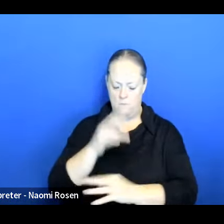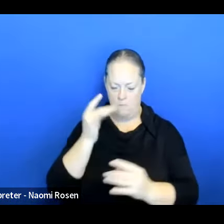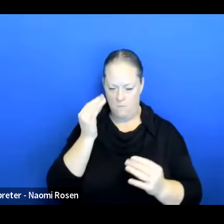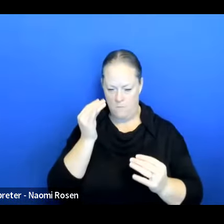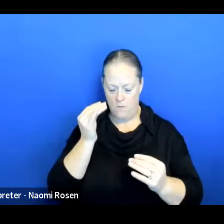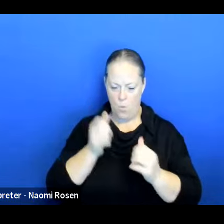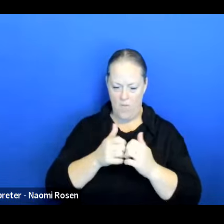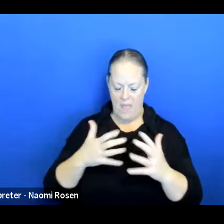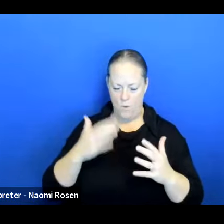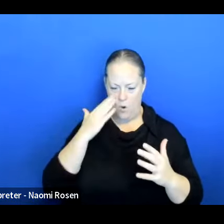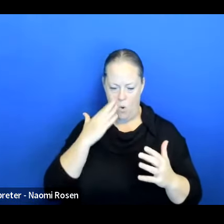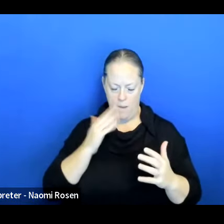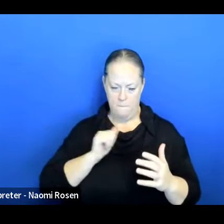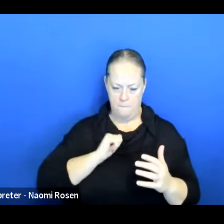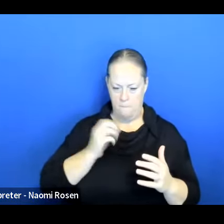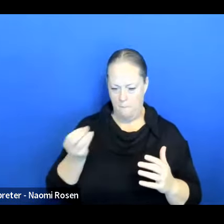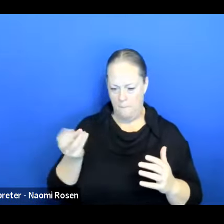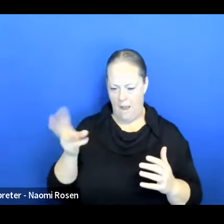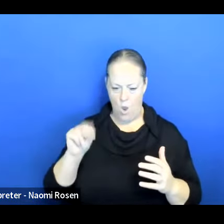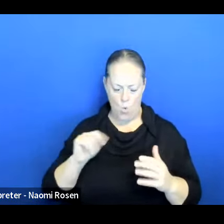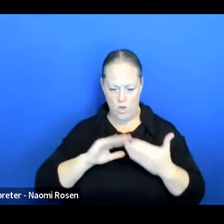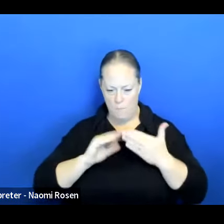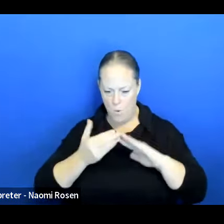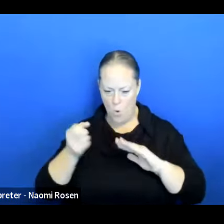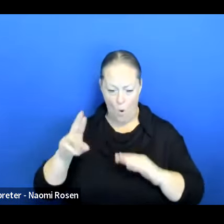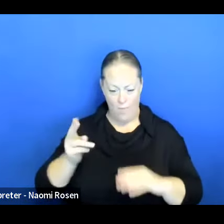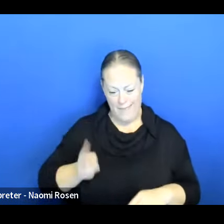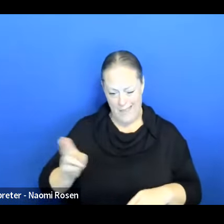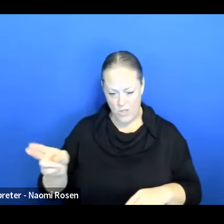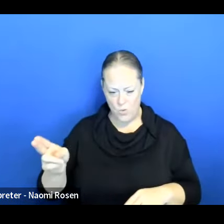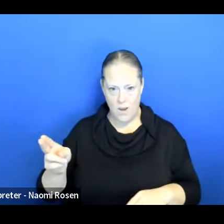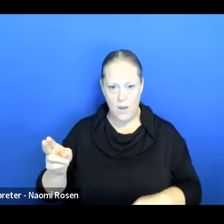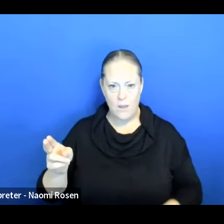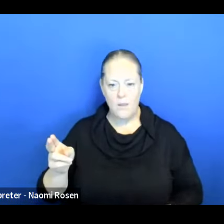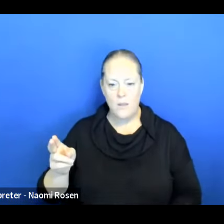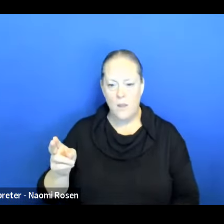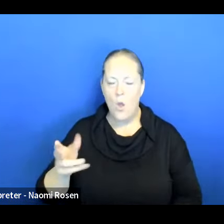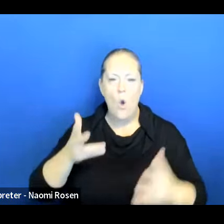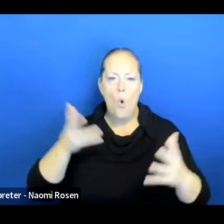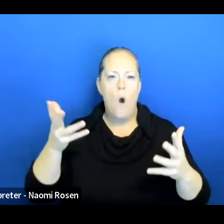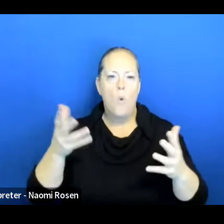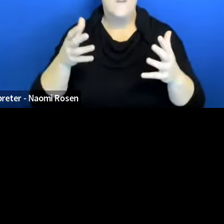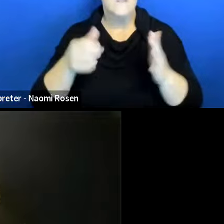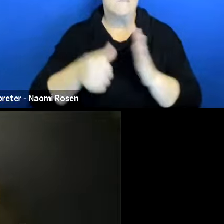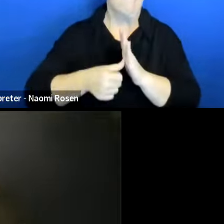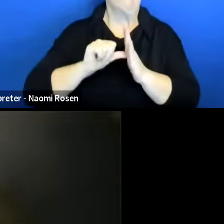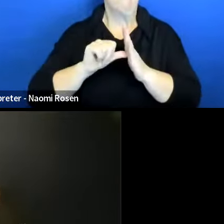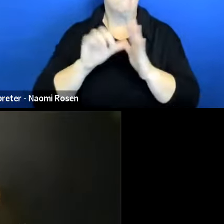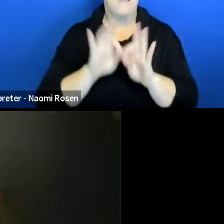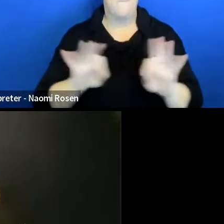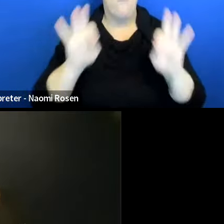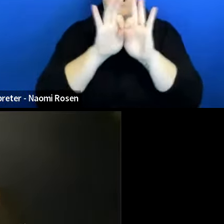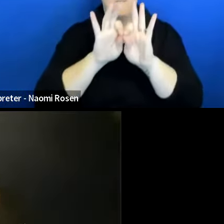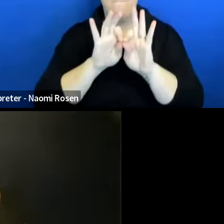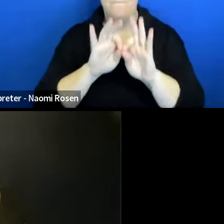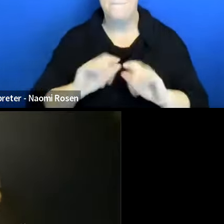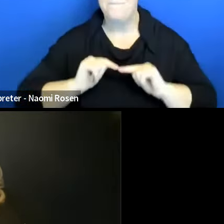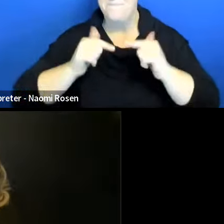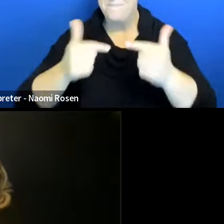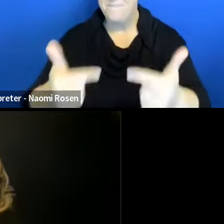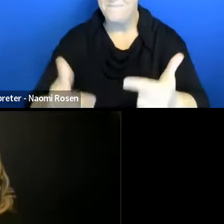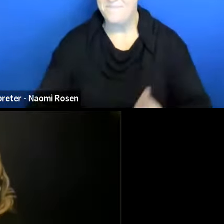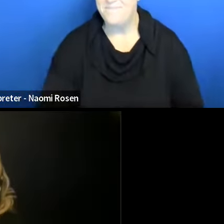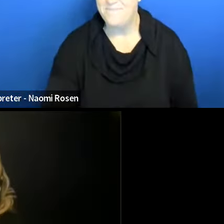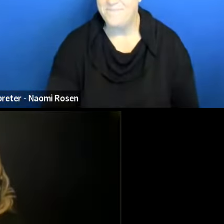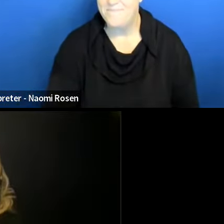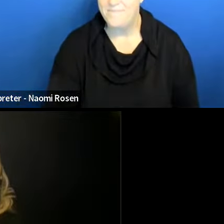my own community or knowing, I guess this history, what would stand out? Right. Absolutely. I think in some of the initial data, was